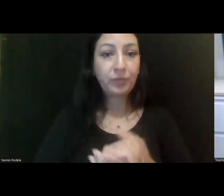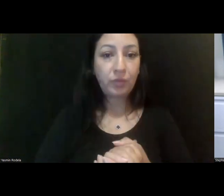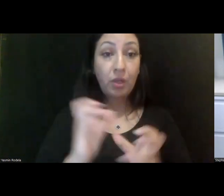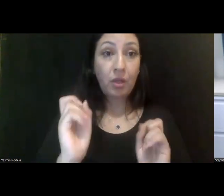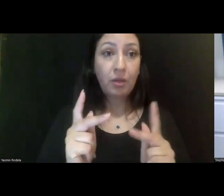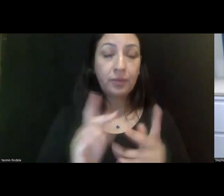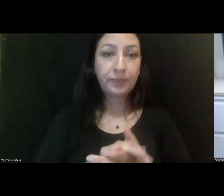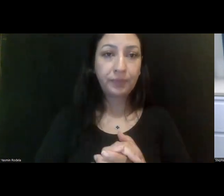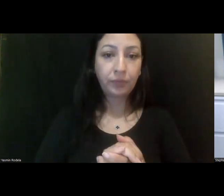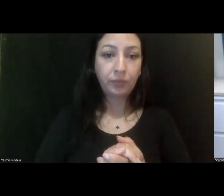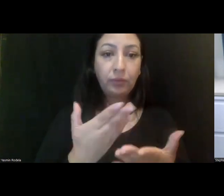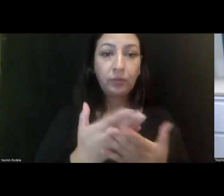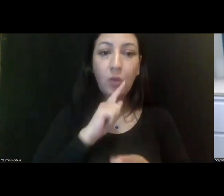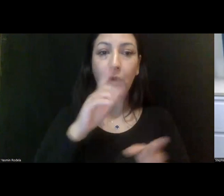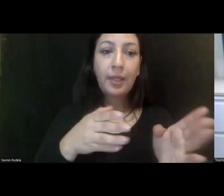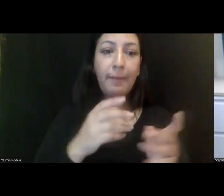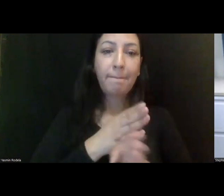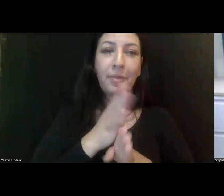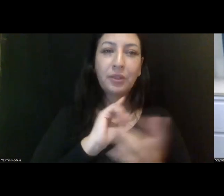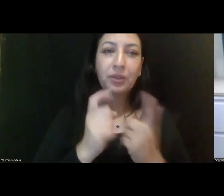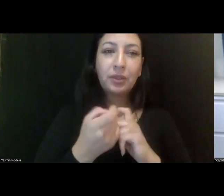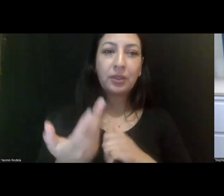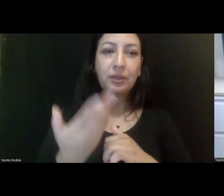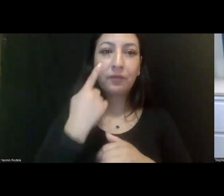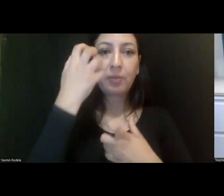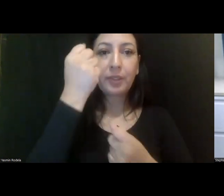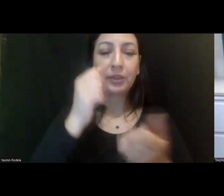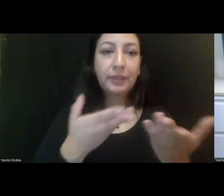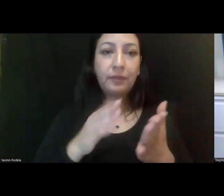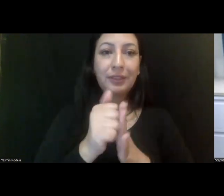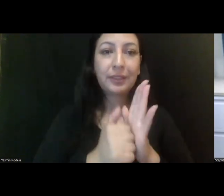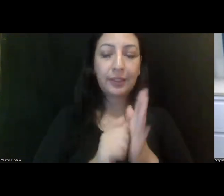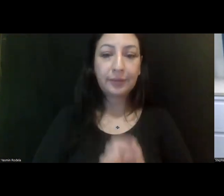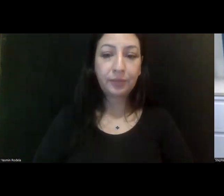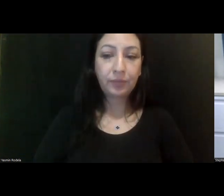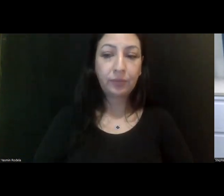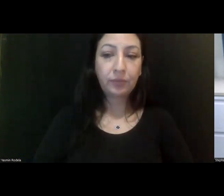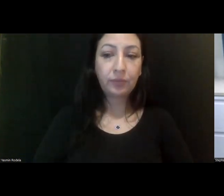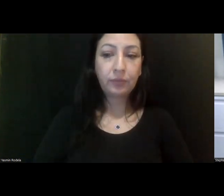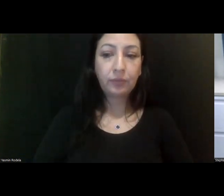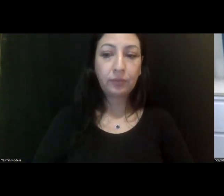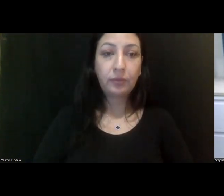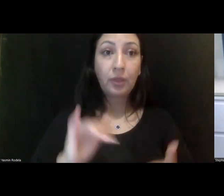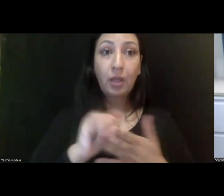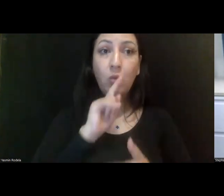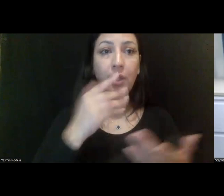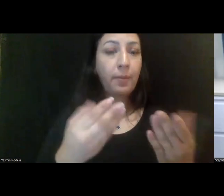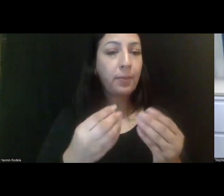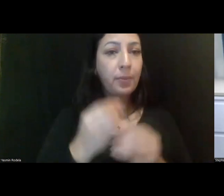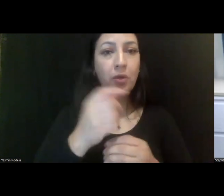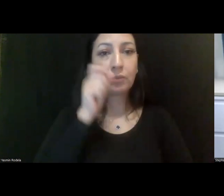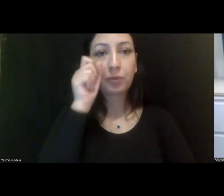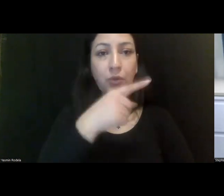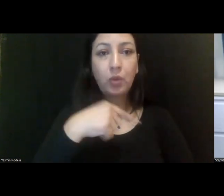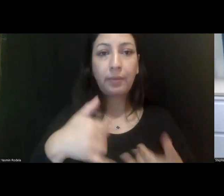so some of the major changes to the mental health services act is, uh, probably the most notable is that we are